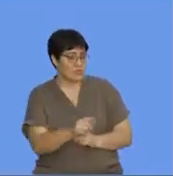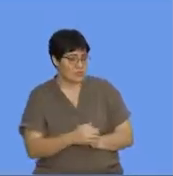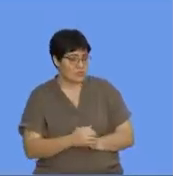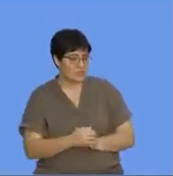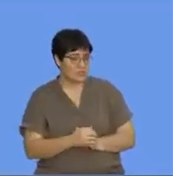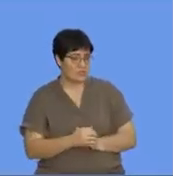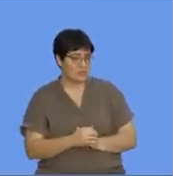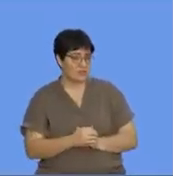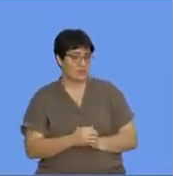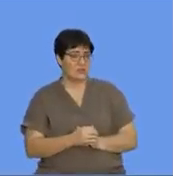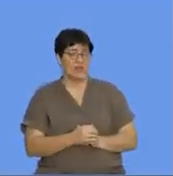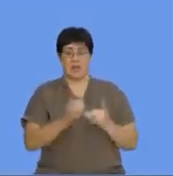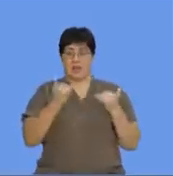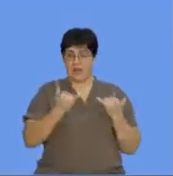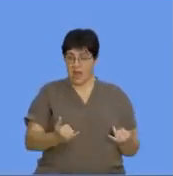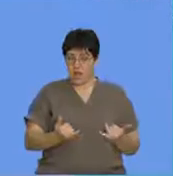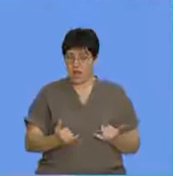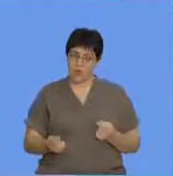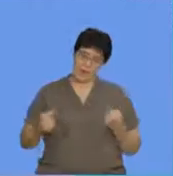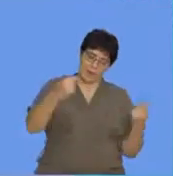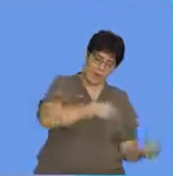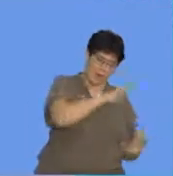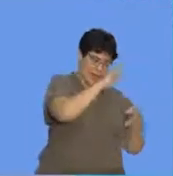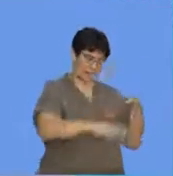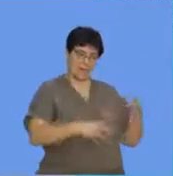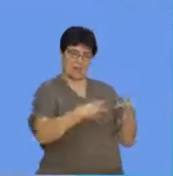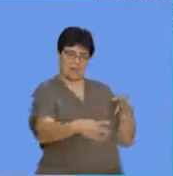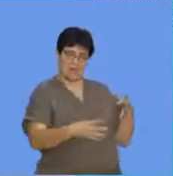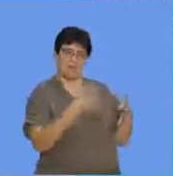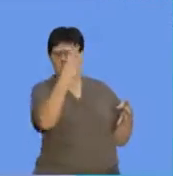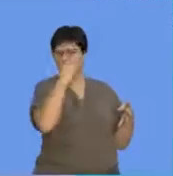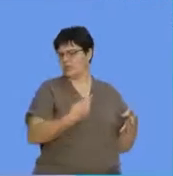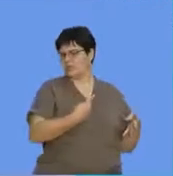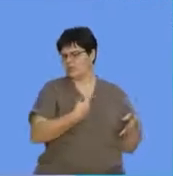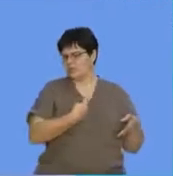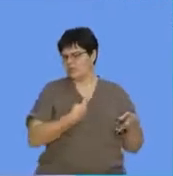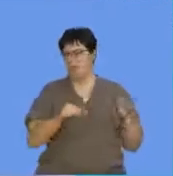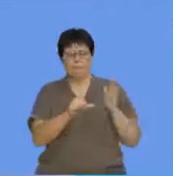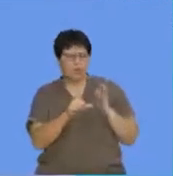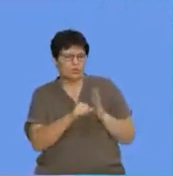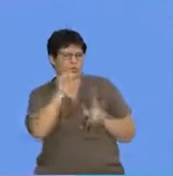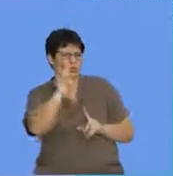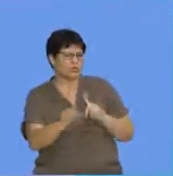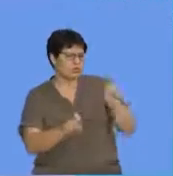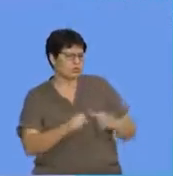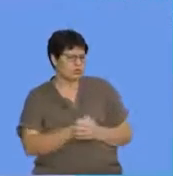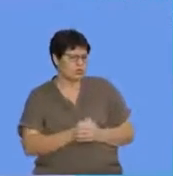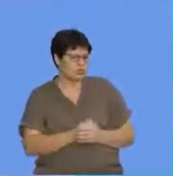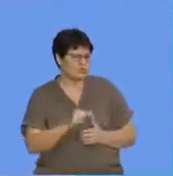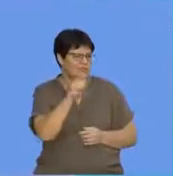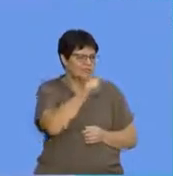able now to go back to the periodic table and ask ourselves important questions in as far as what are these substances?